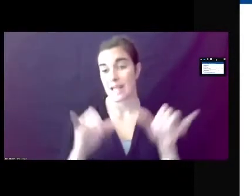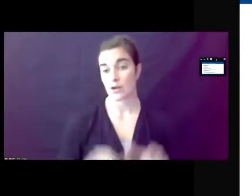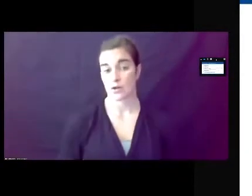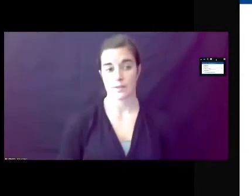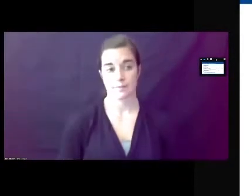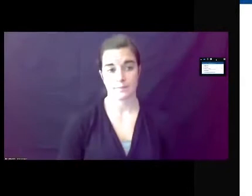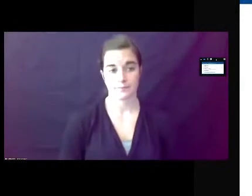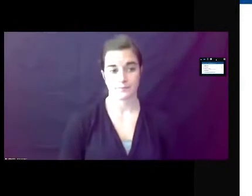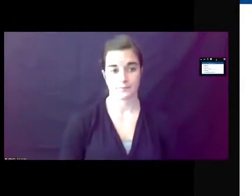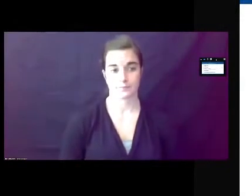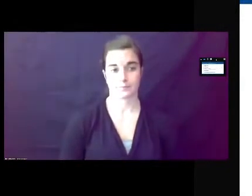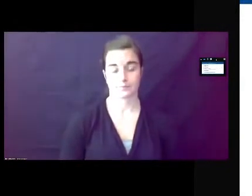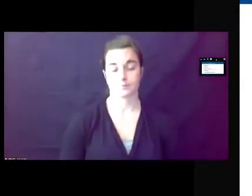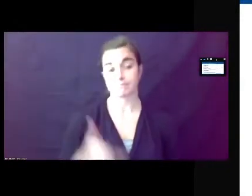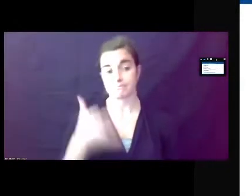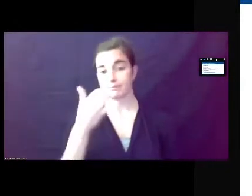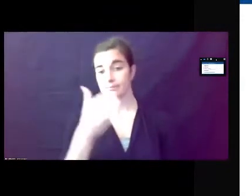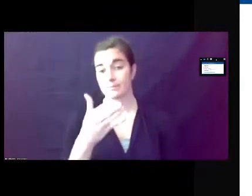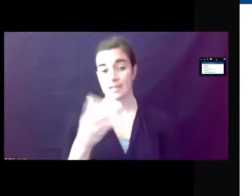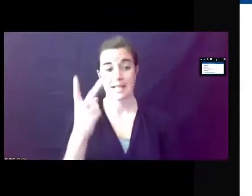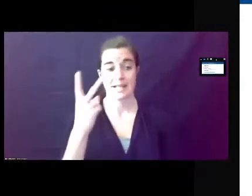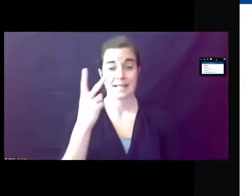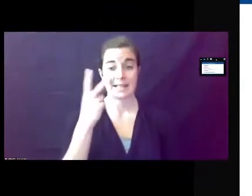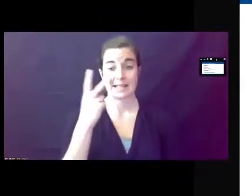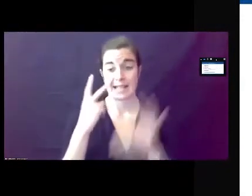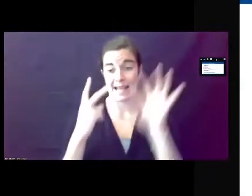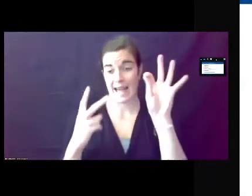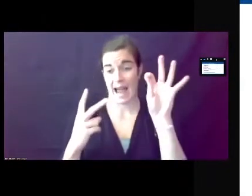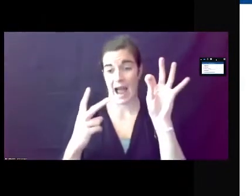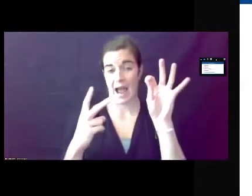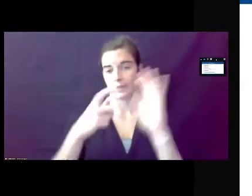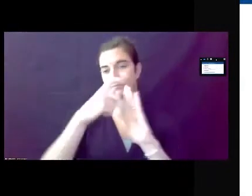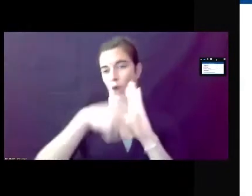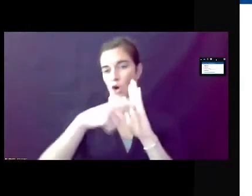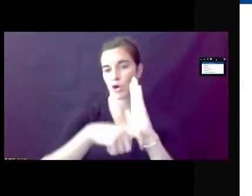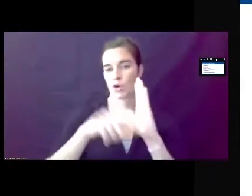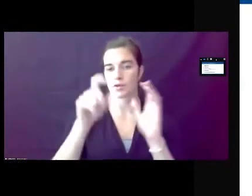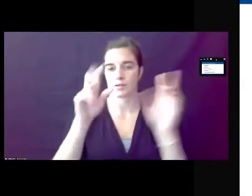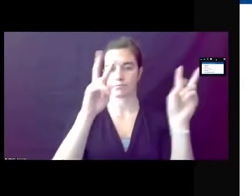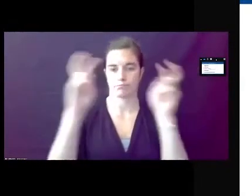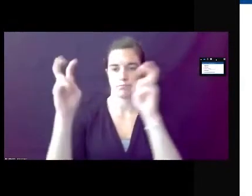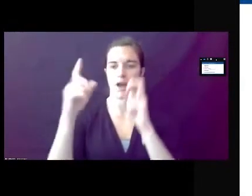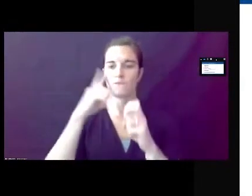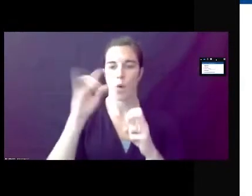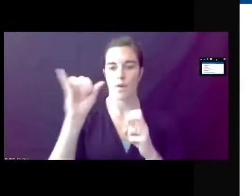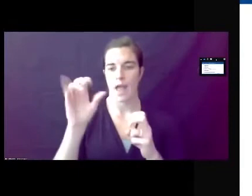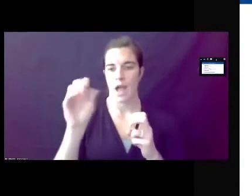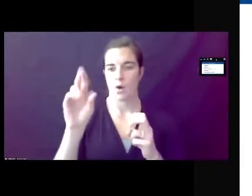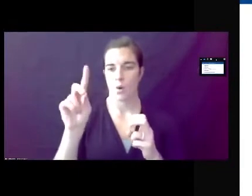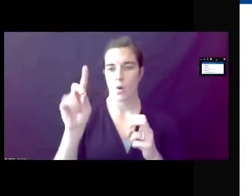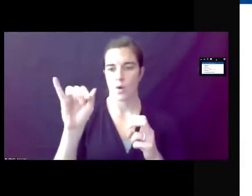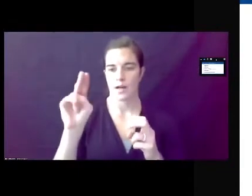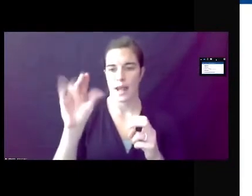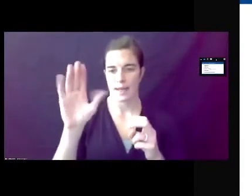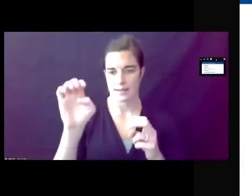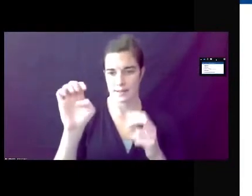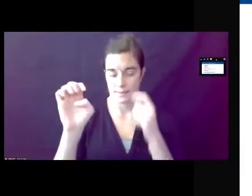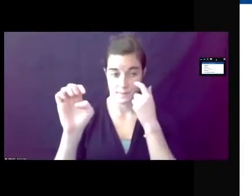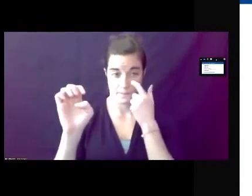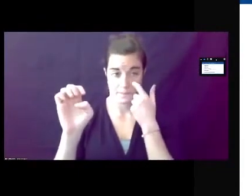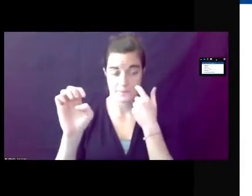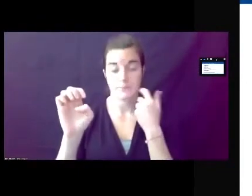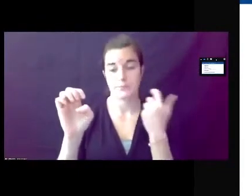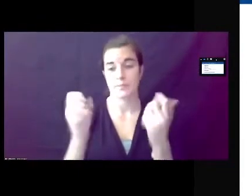So right here you see the nine articles of the ordinance. And this is the structure of the ordinance. With the newly reorganized code, it's